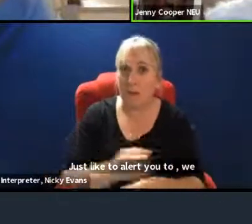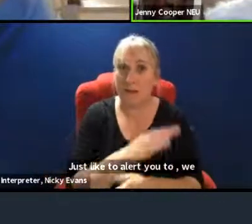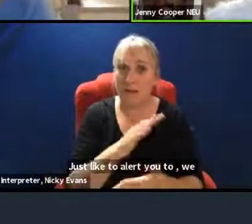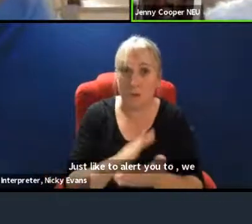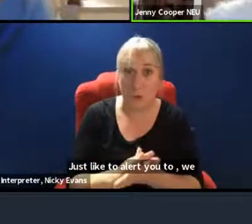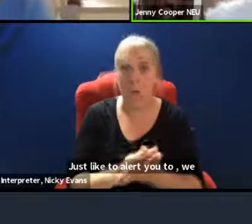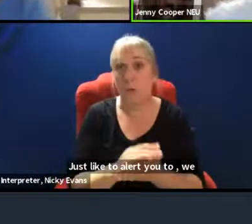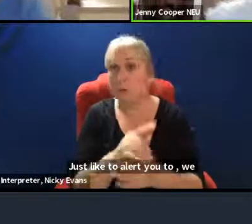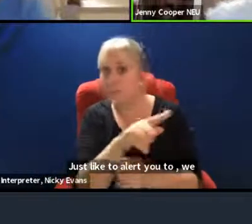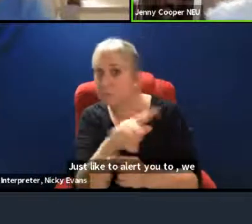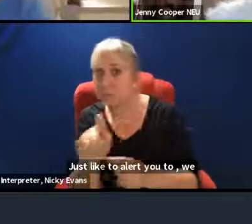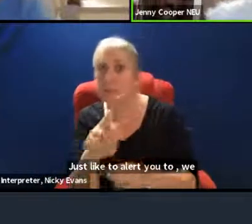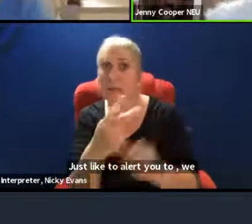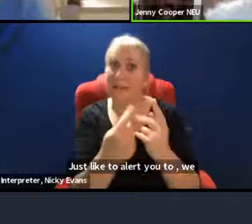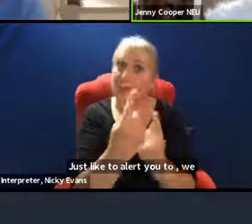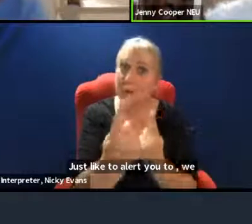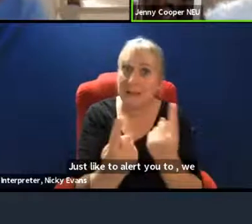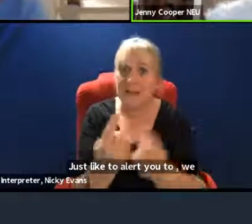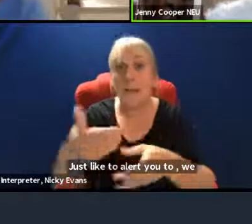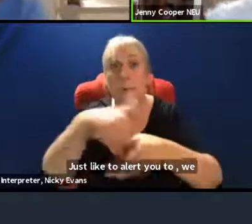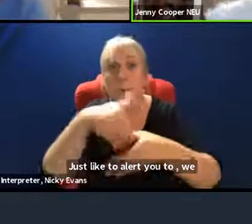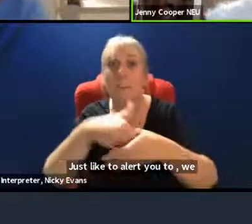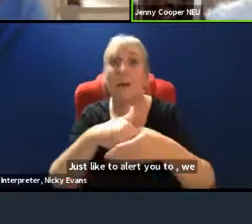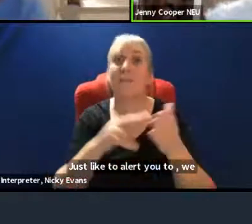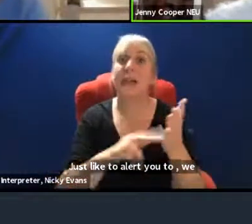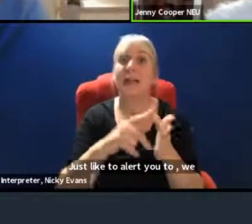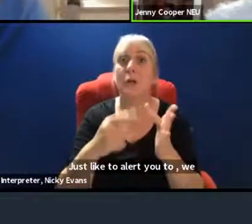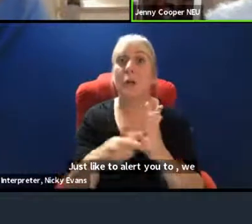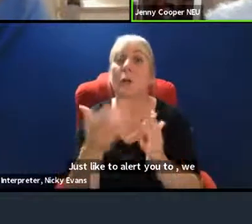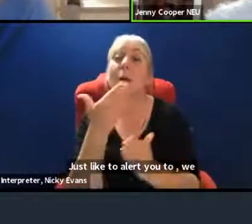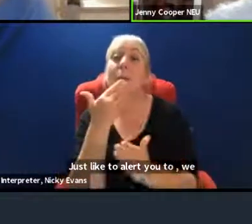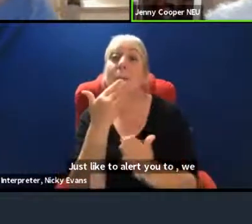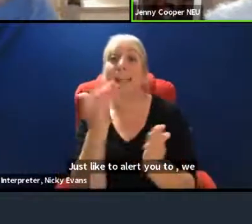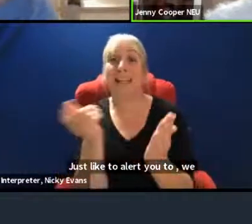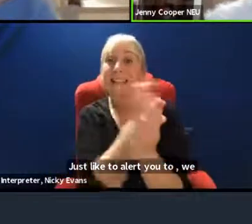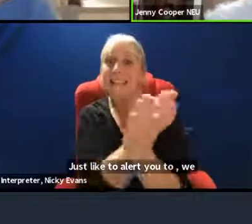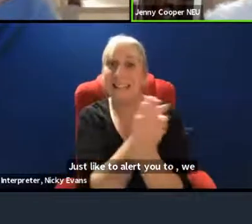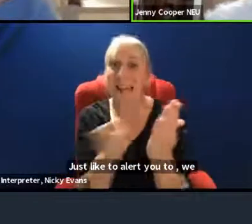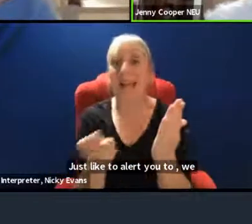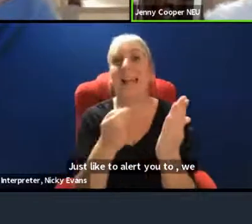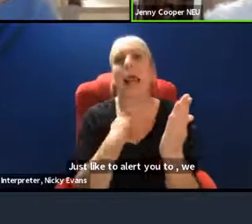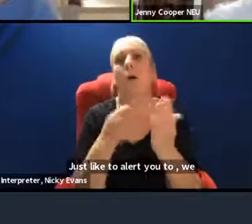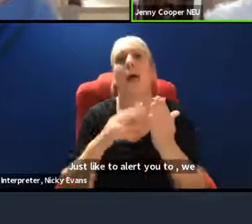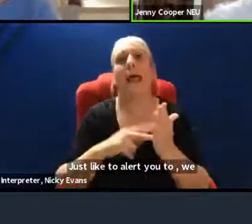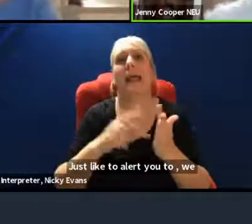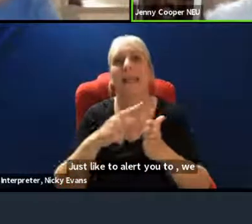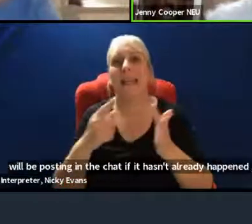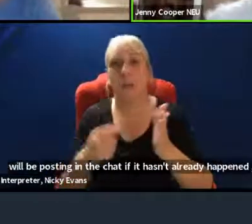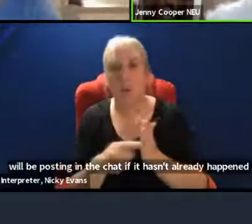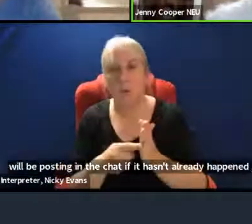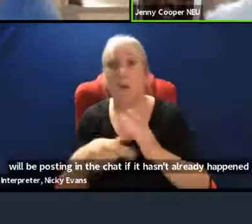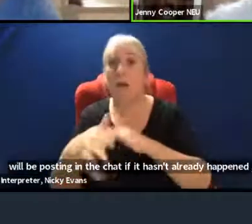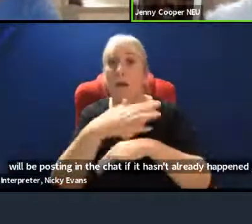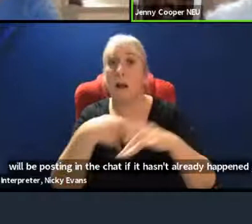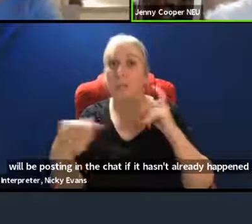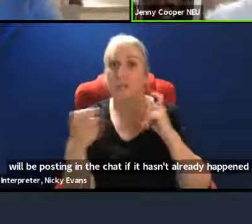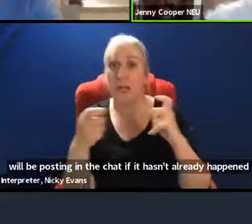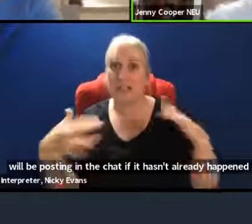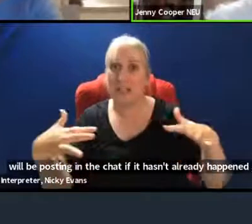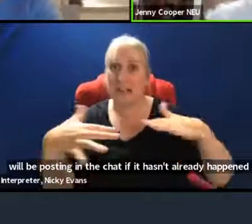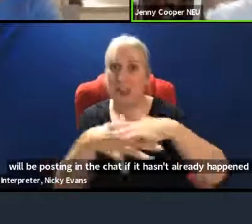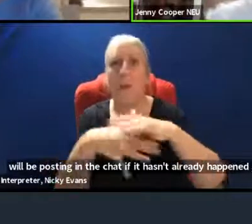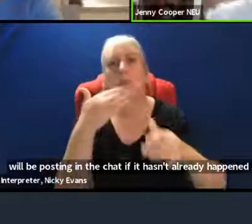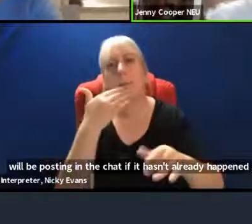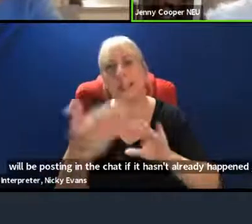who's a member of the NEU to sign up to our NEU climate change network and details of that will be posted in the chat